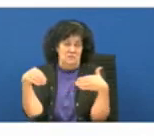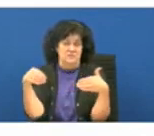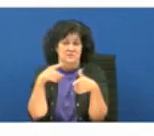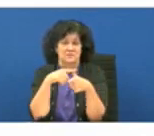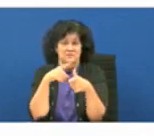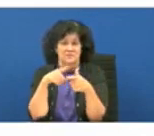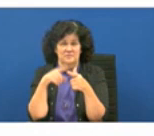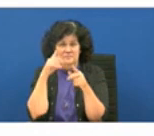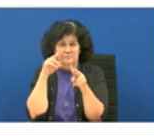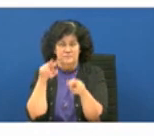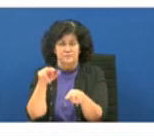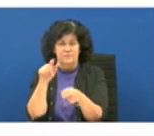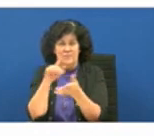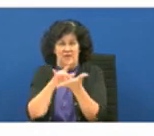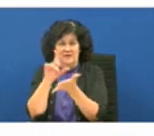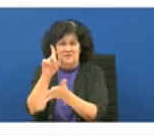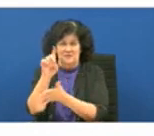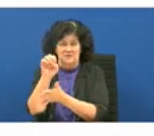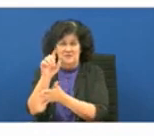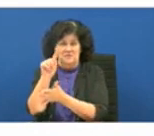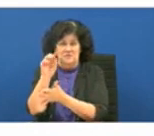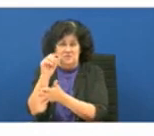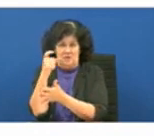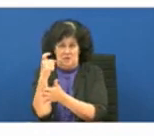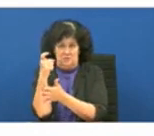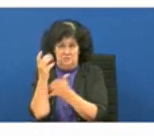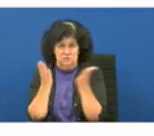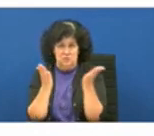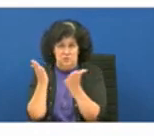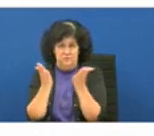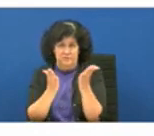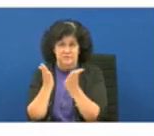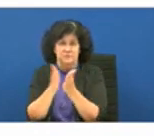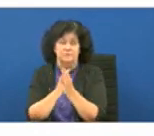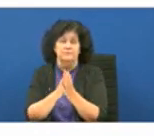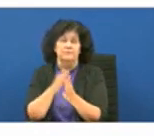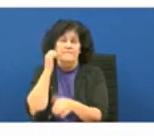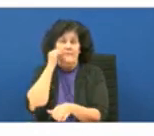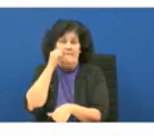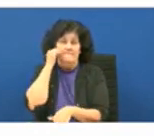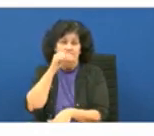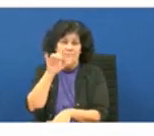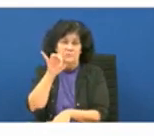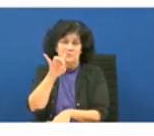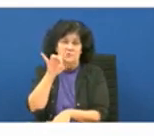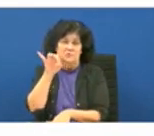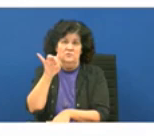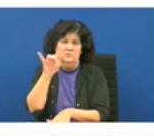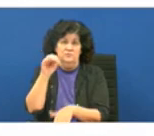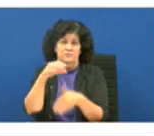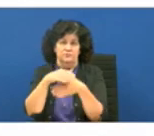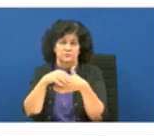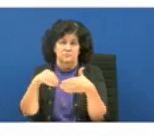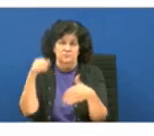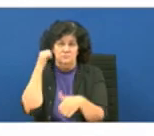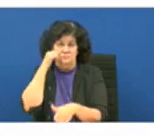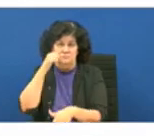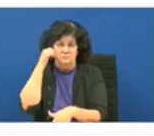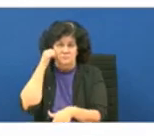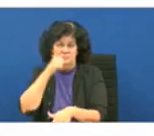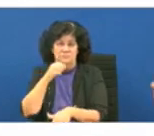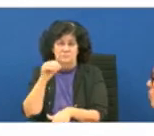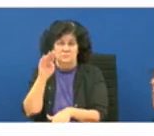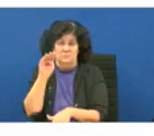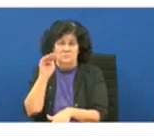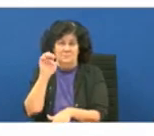detoxification services it's 880 dollars a day per person and the medicaid reimbursement rate is